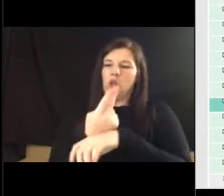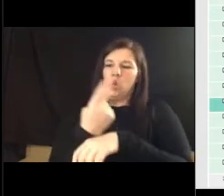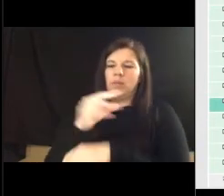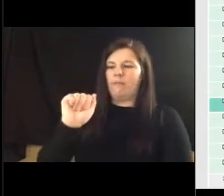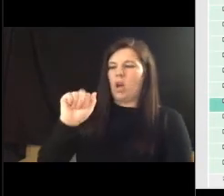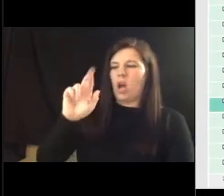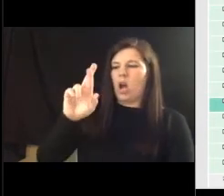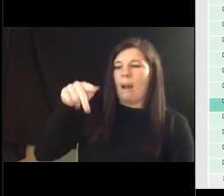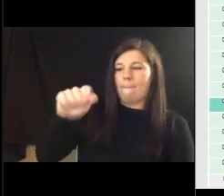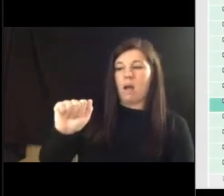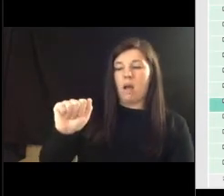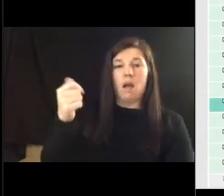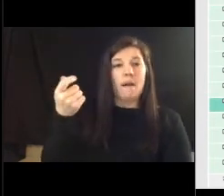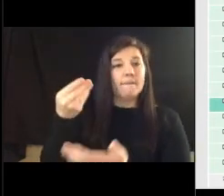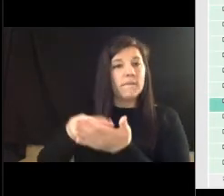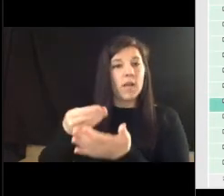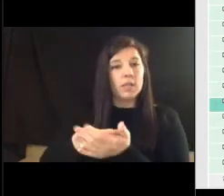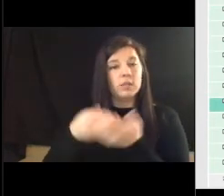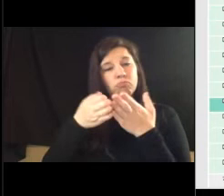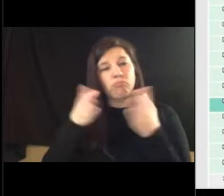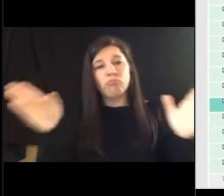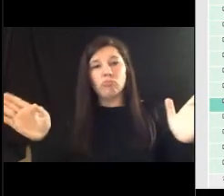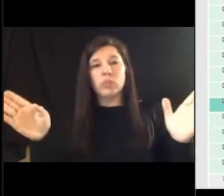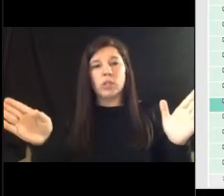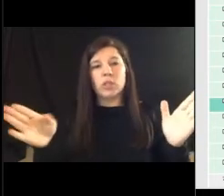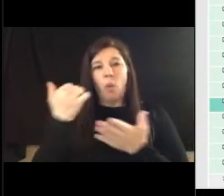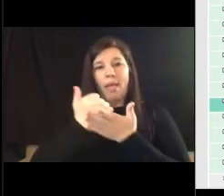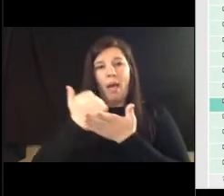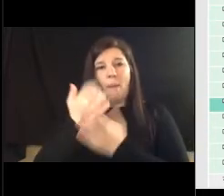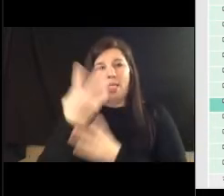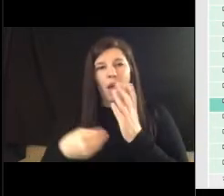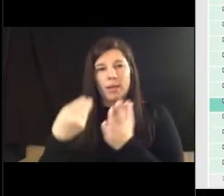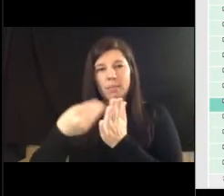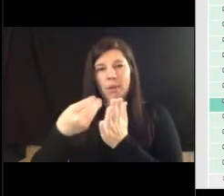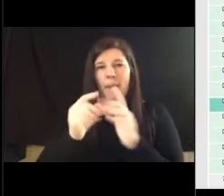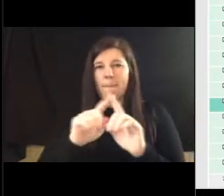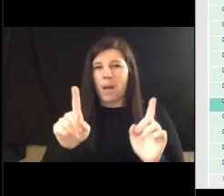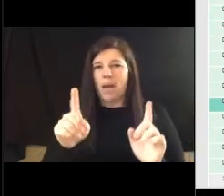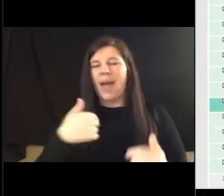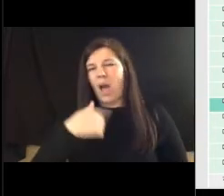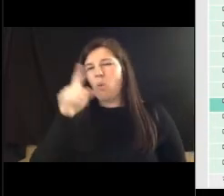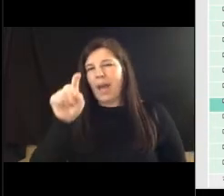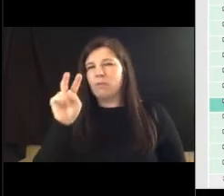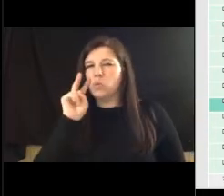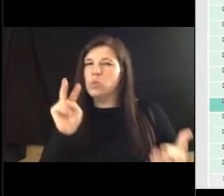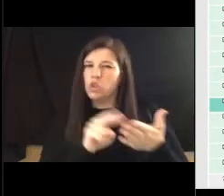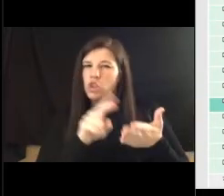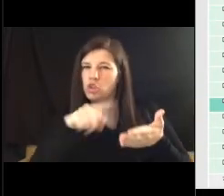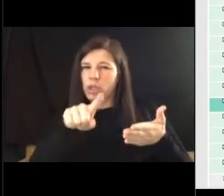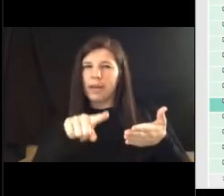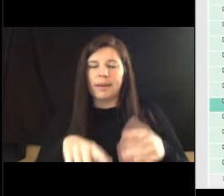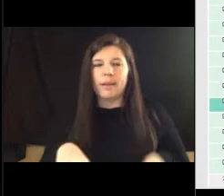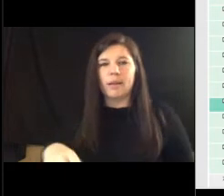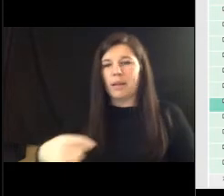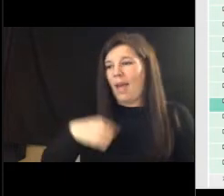widened to make up for lost revenues so it's i'm not saying no but i would have to look at that okay and i will tell you to the